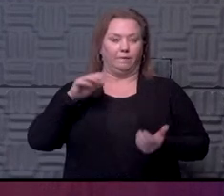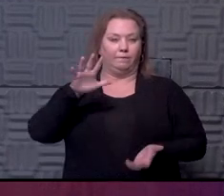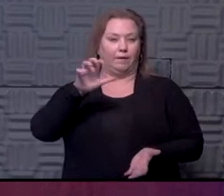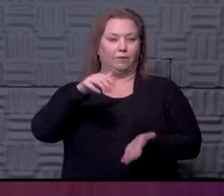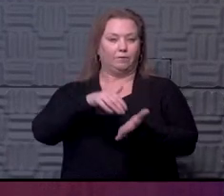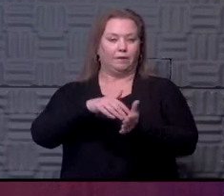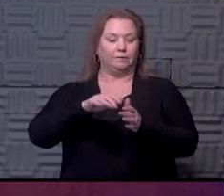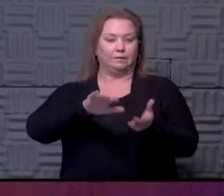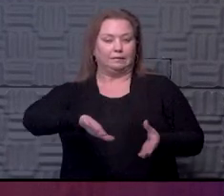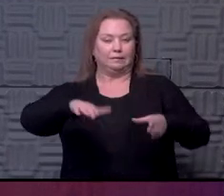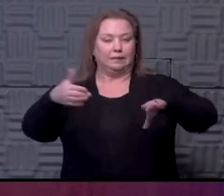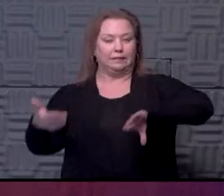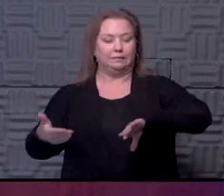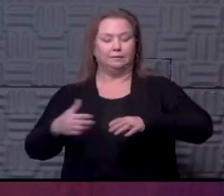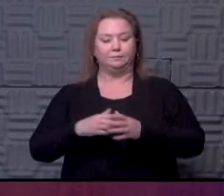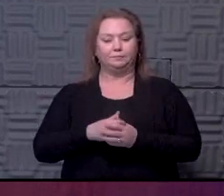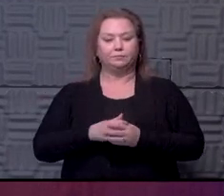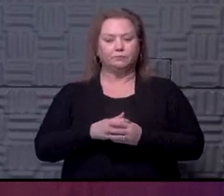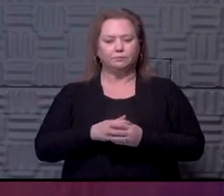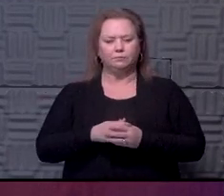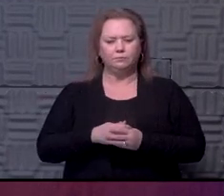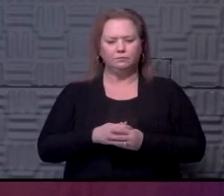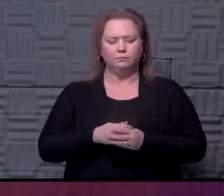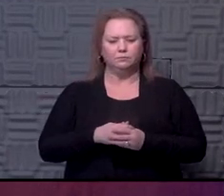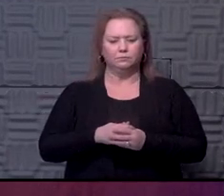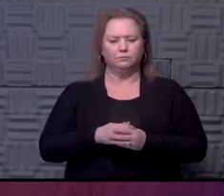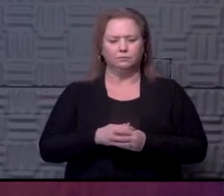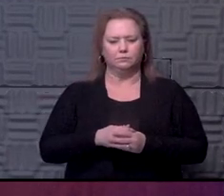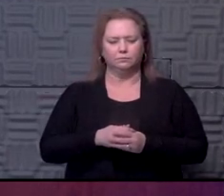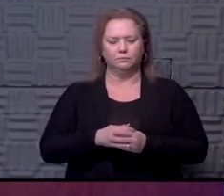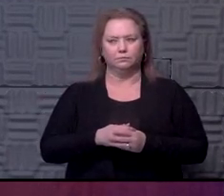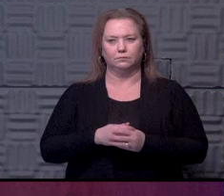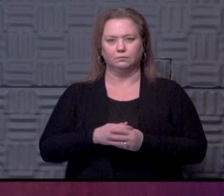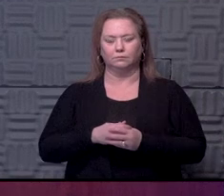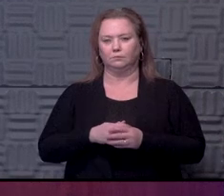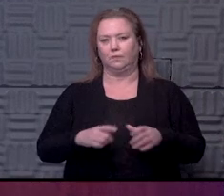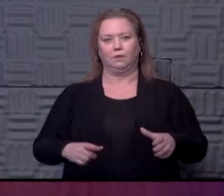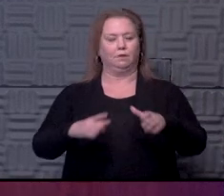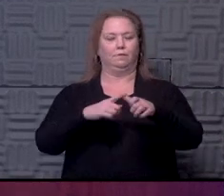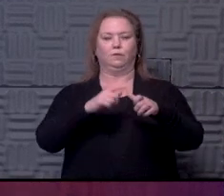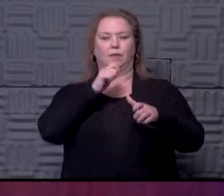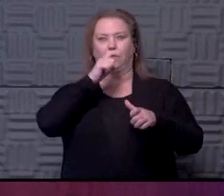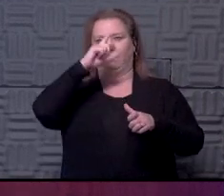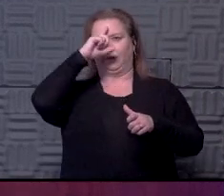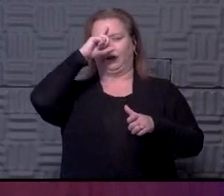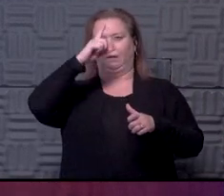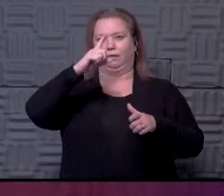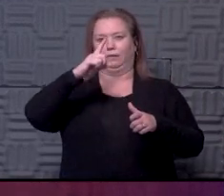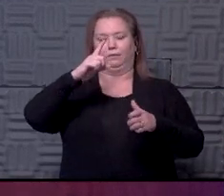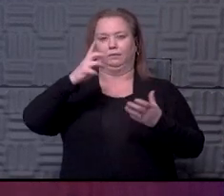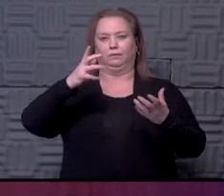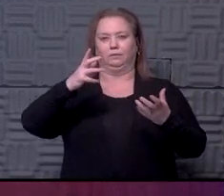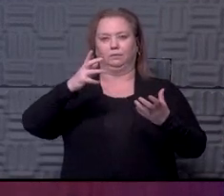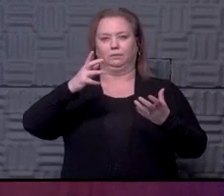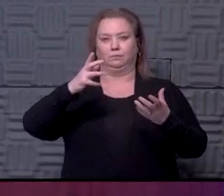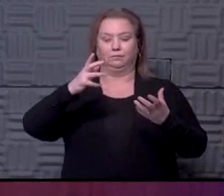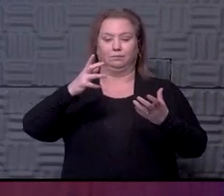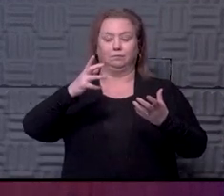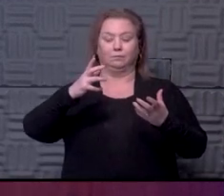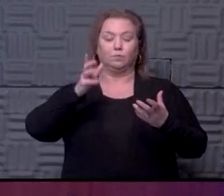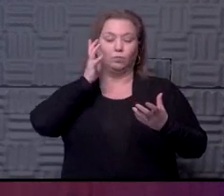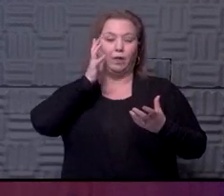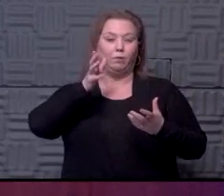You know, first, I don't think that there's any real thought that we're not going to top that